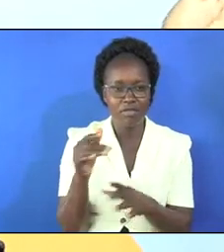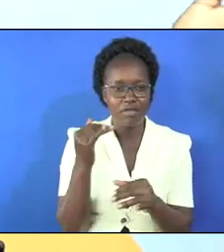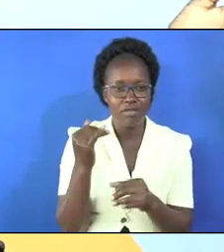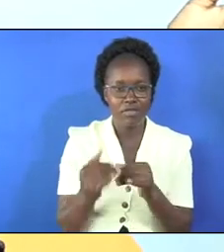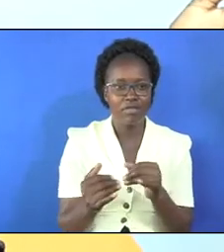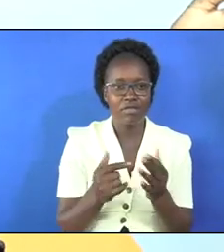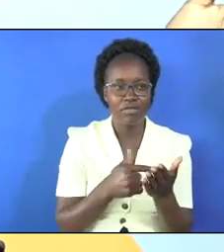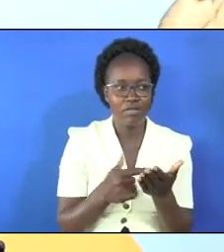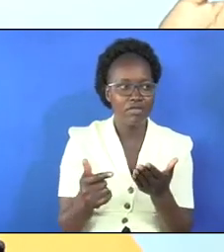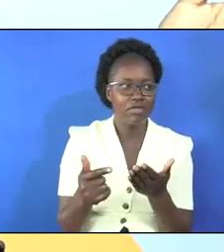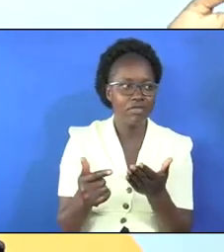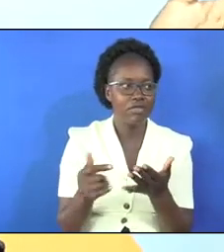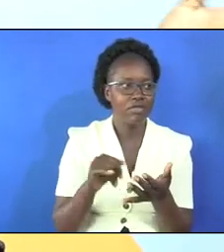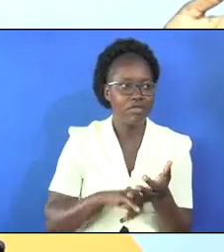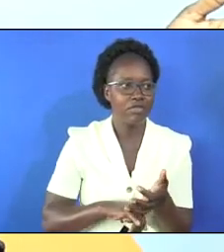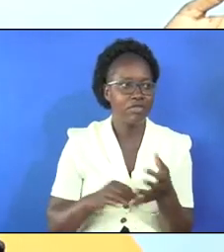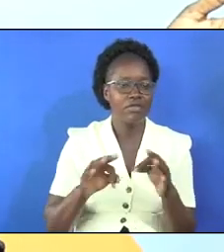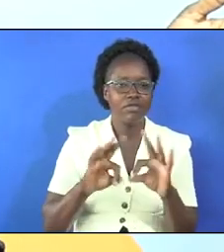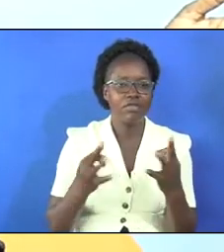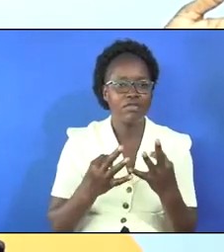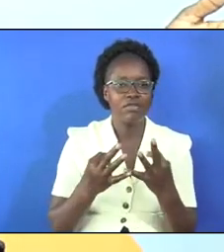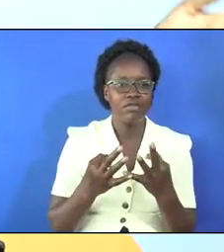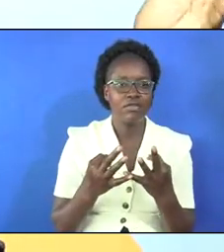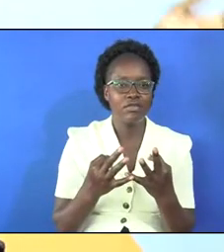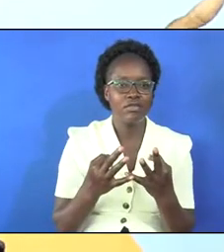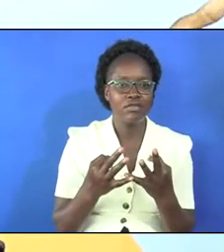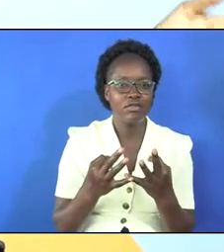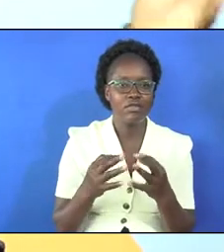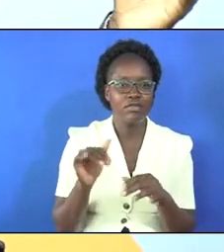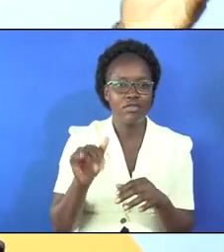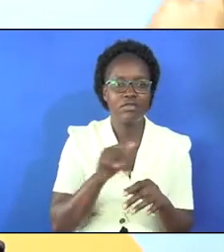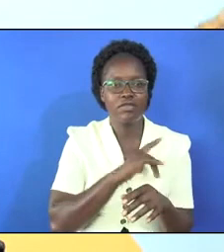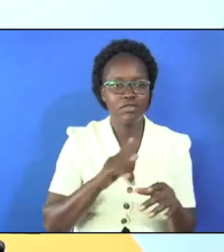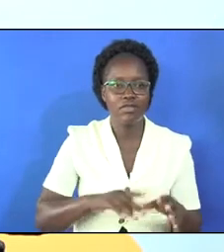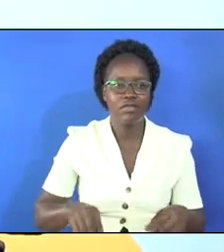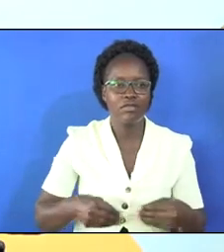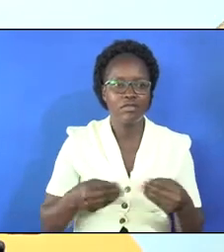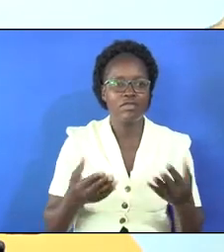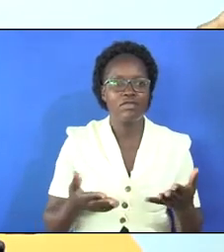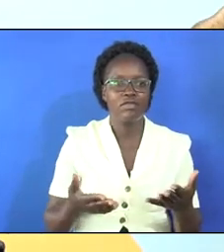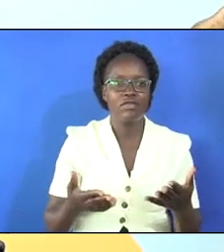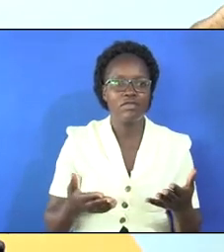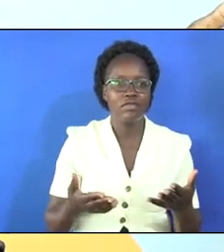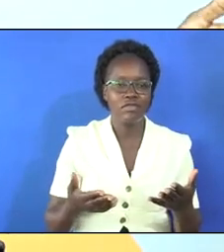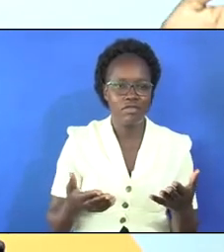we end this week of marriage and family that the Lord will provide